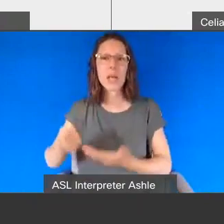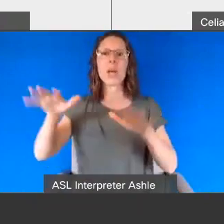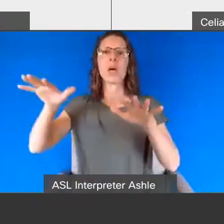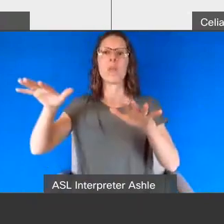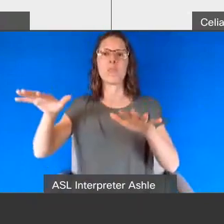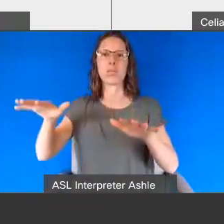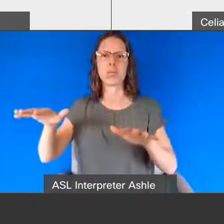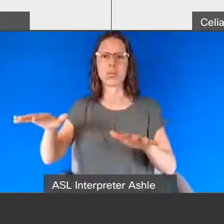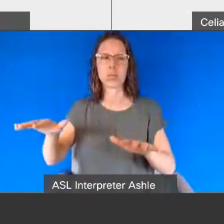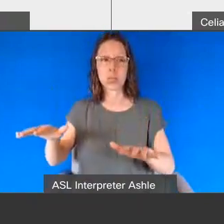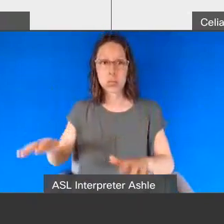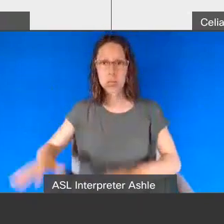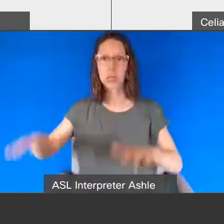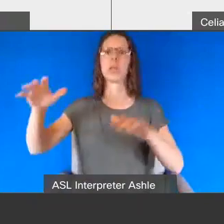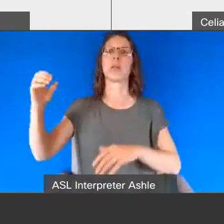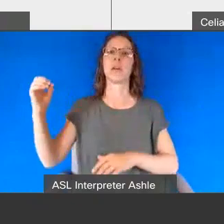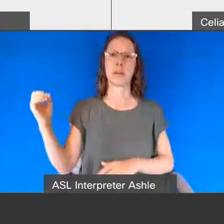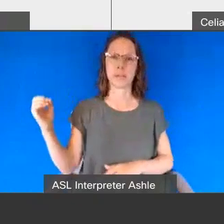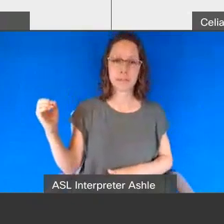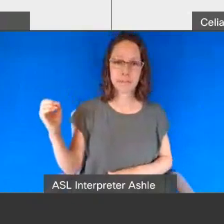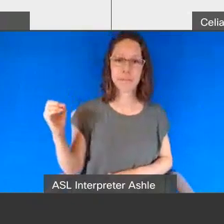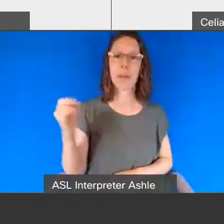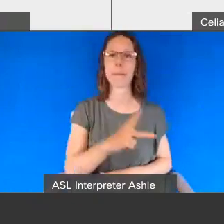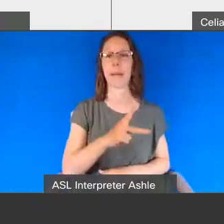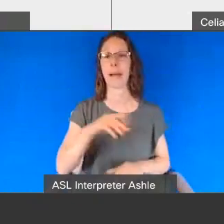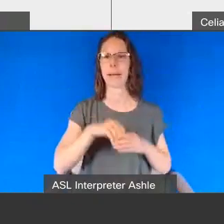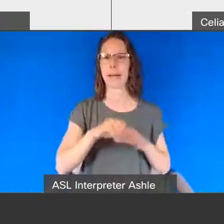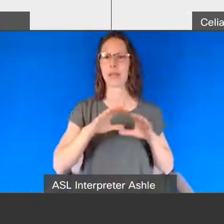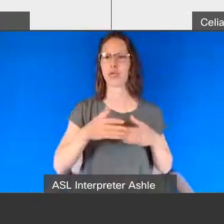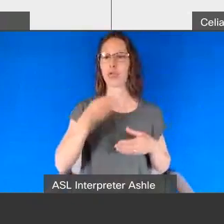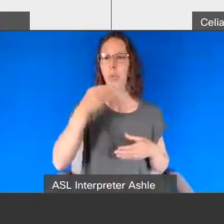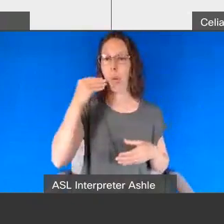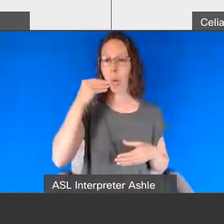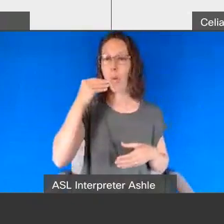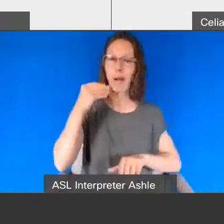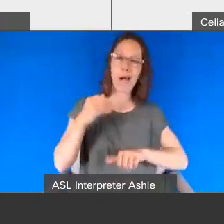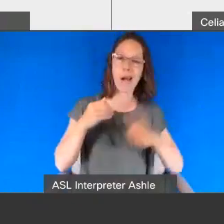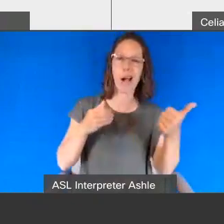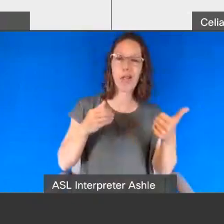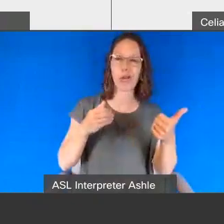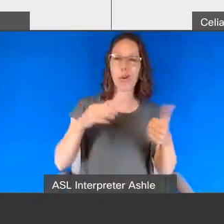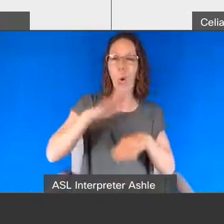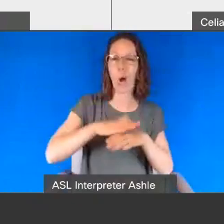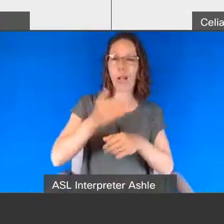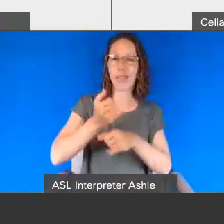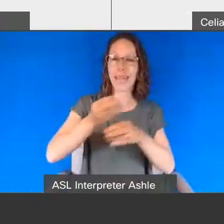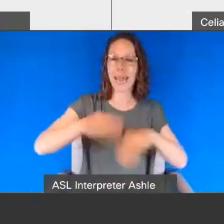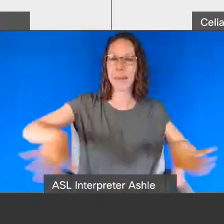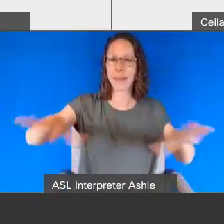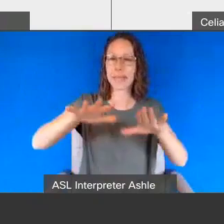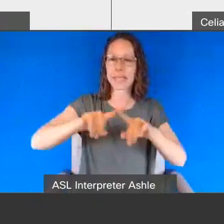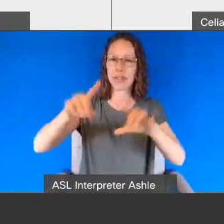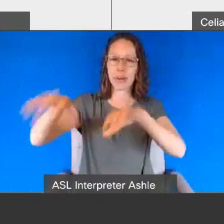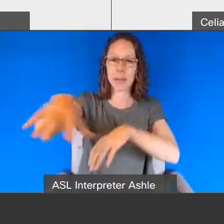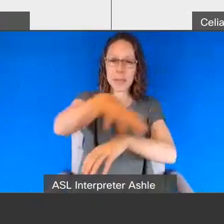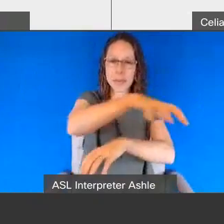they bring you back to this at the time they had a group home on the main campus of the institution where he was able to live i then